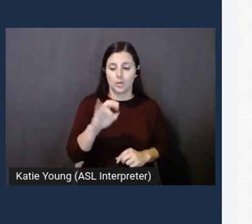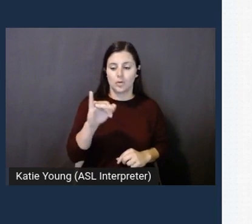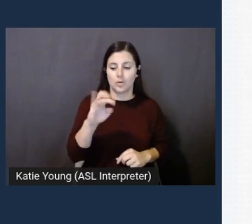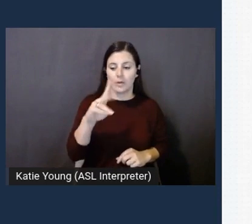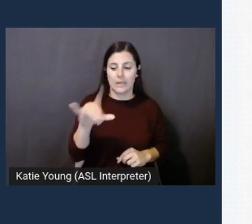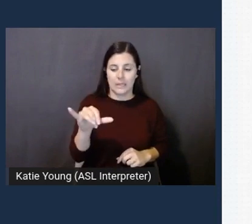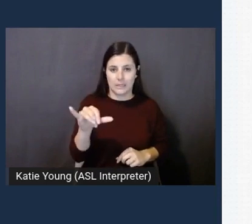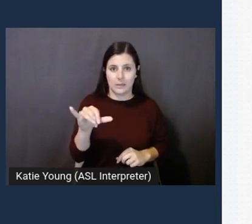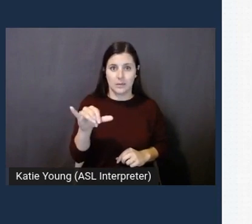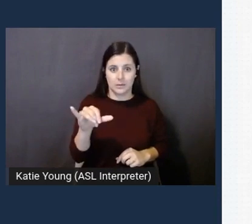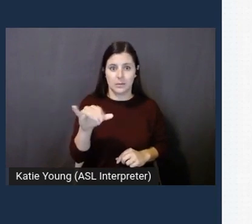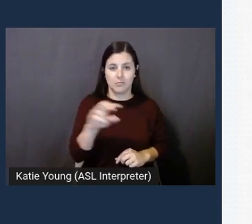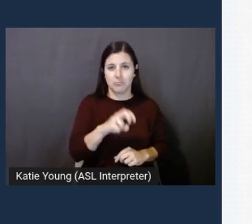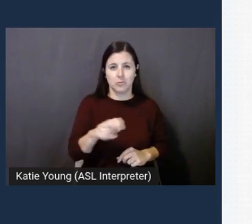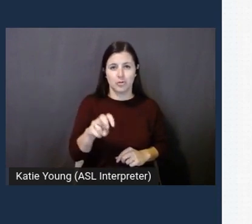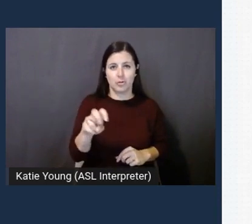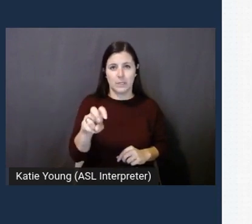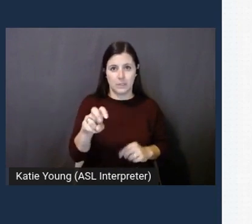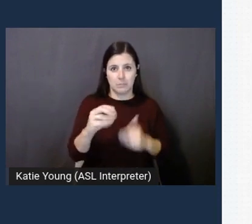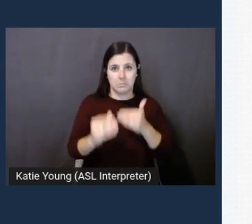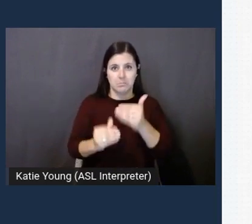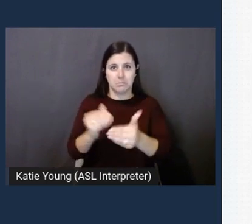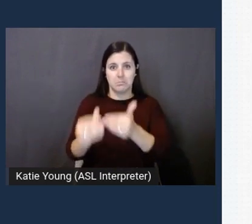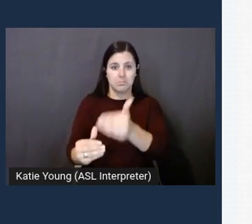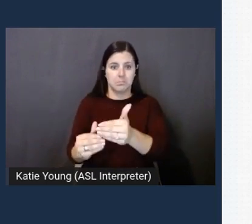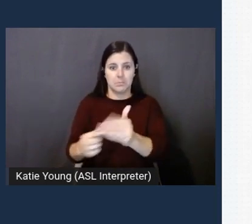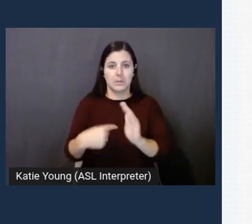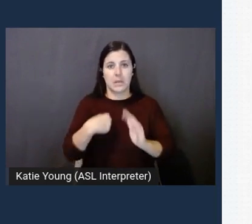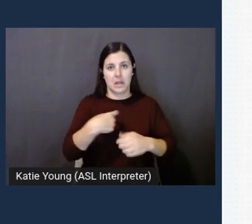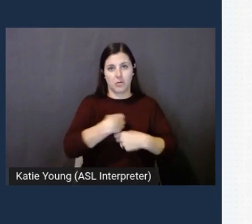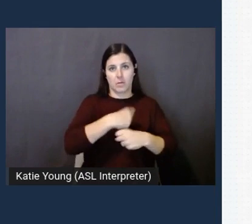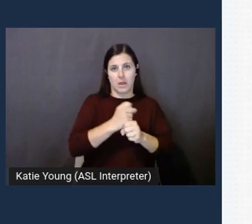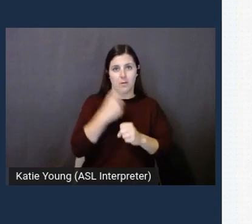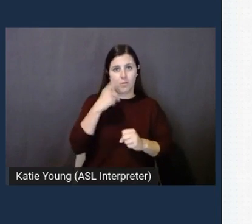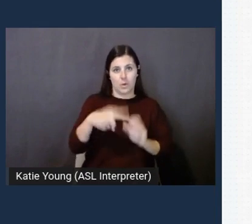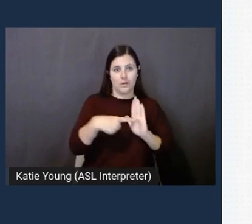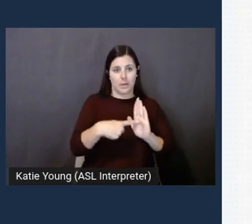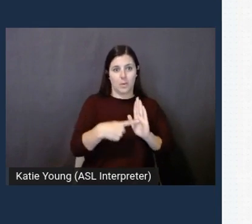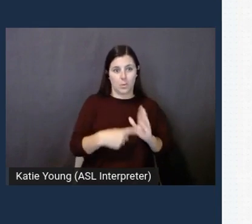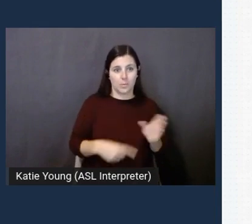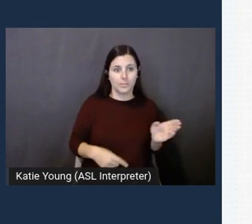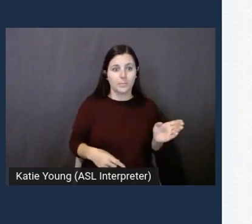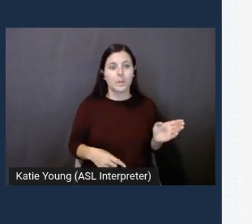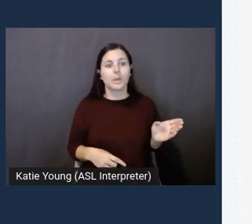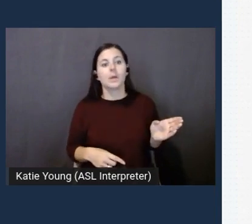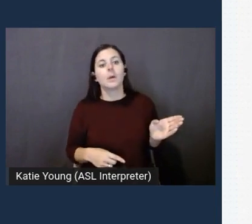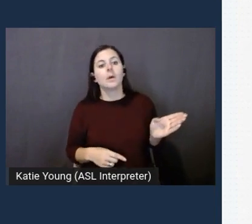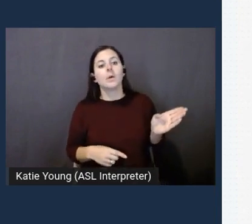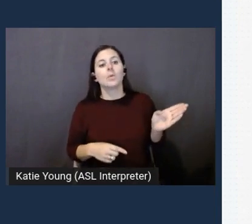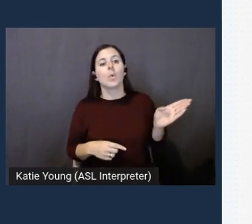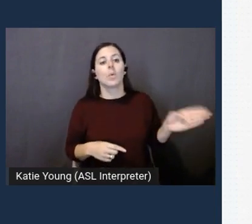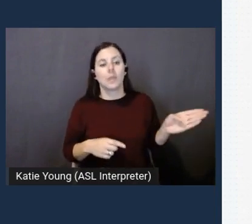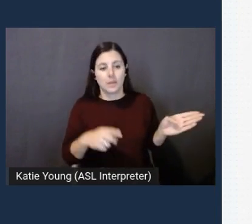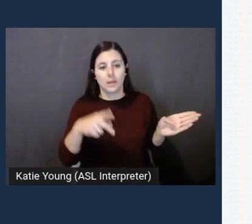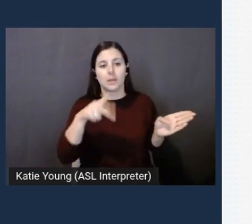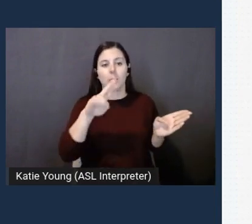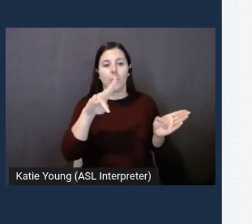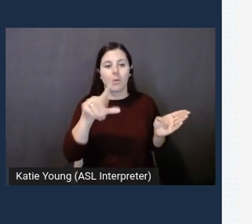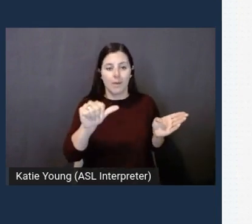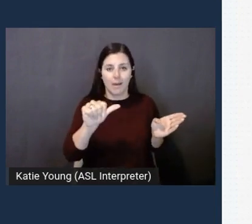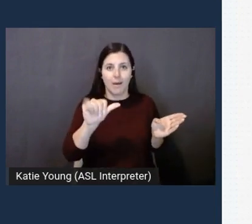So, this is the journey I've created for this demo. So, you can see this is using Priya segment one, those two